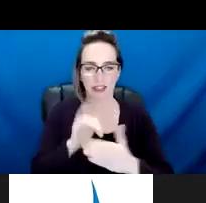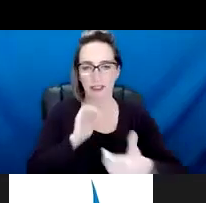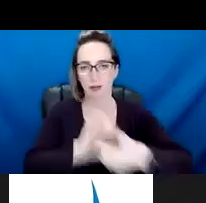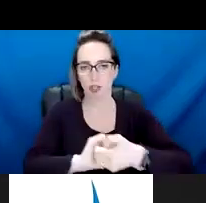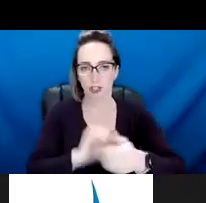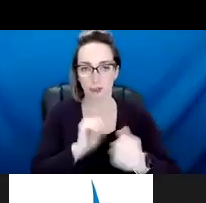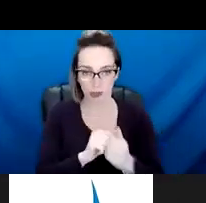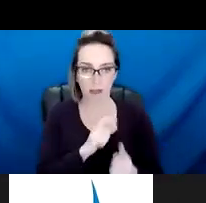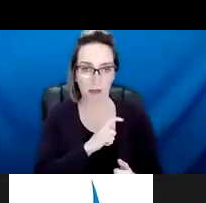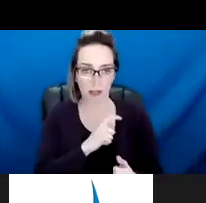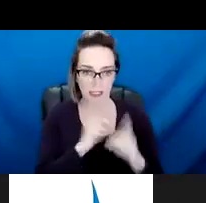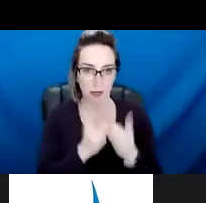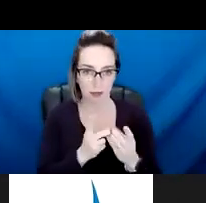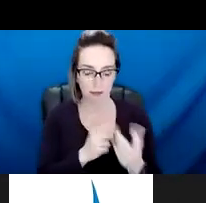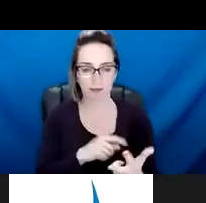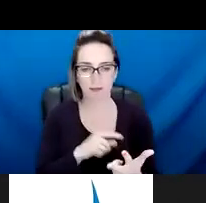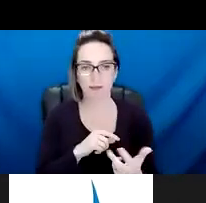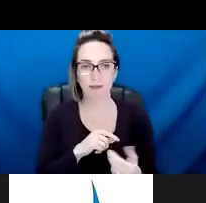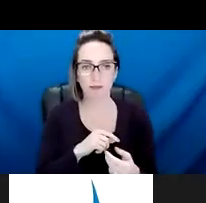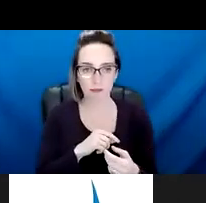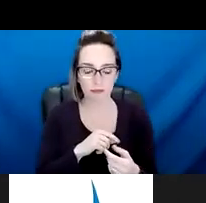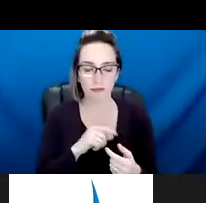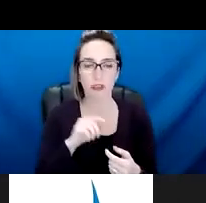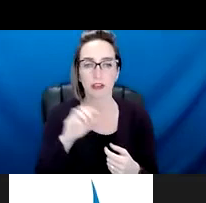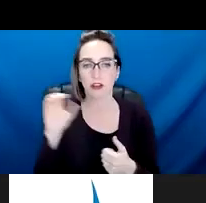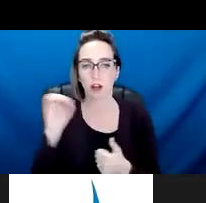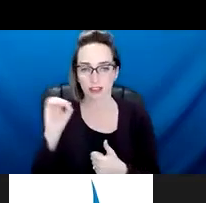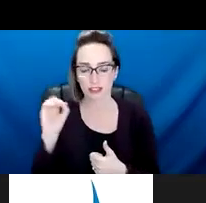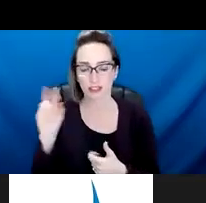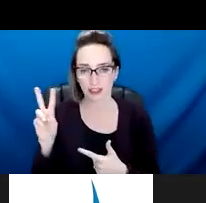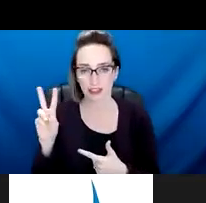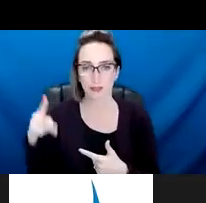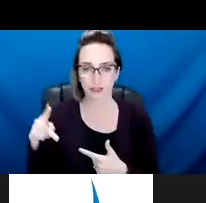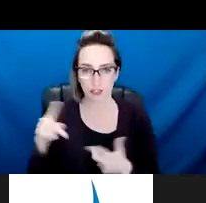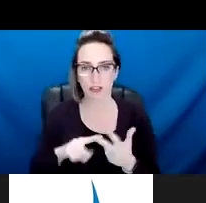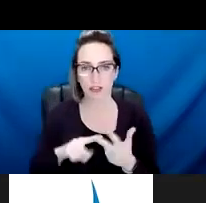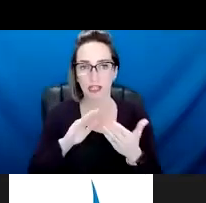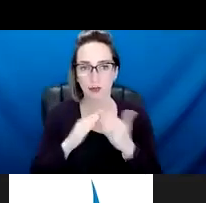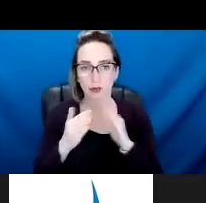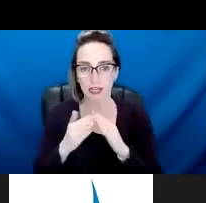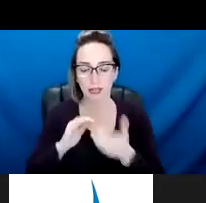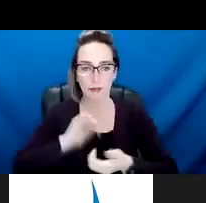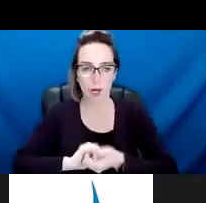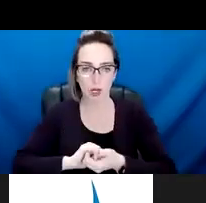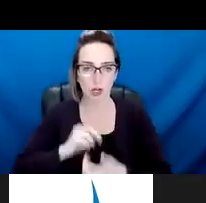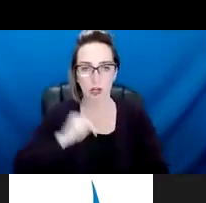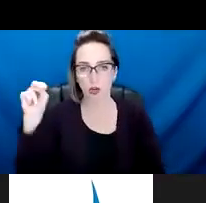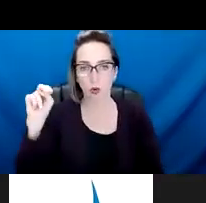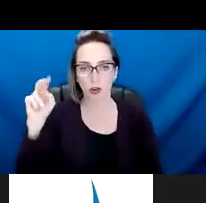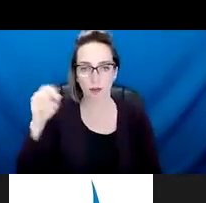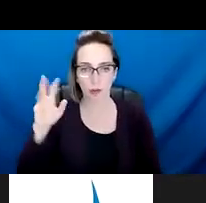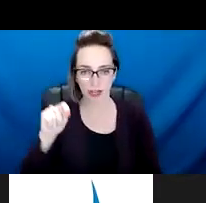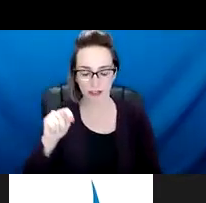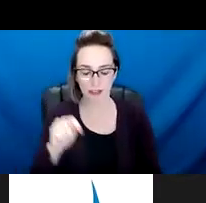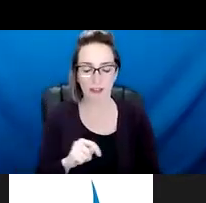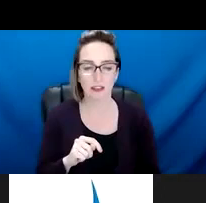Department, the Office of Violence Prevention, and currently our community partner is in North Point. And the focus of that work